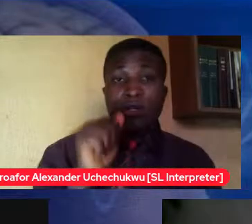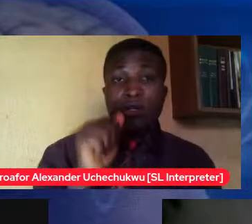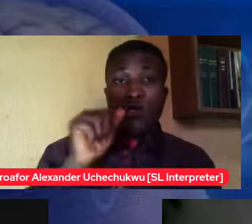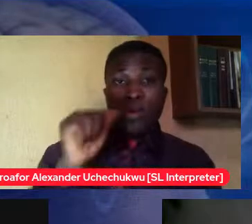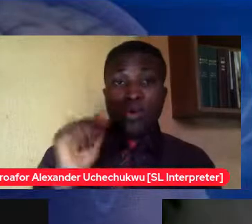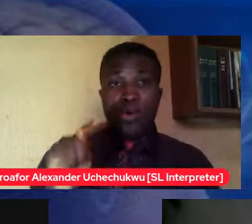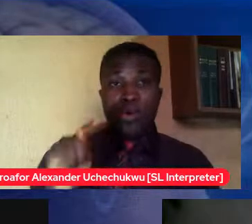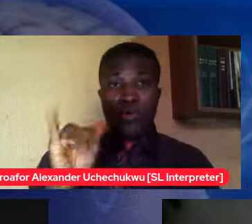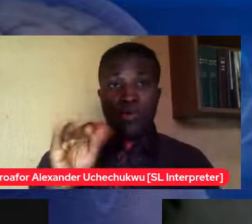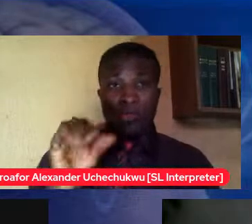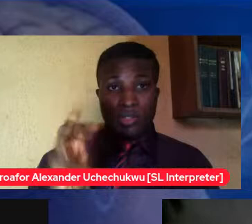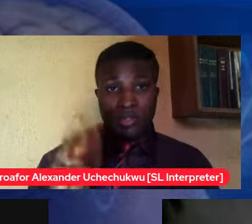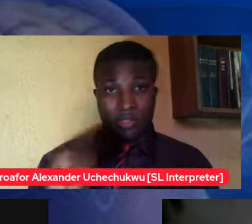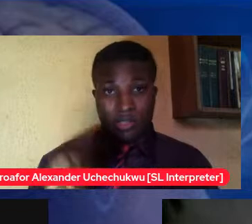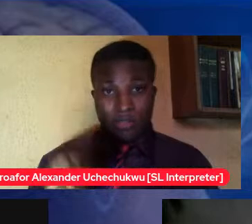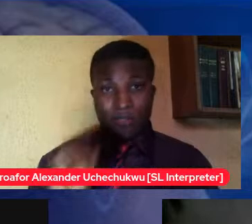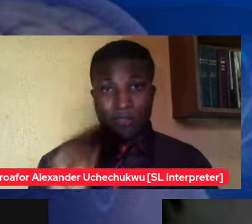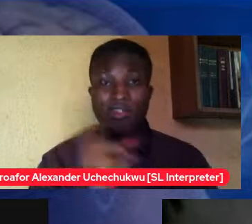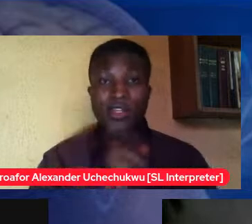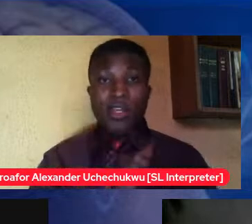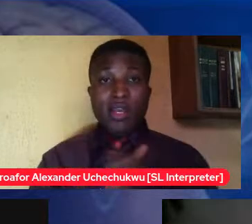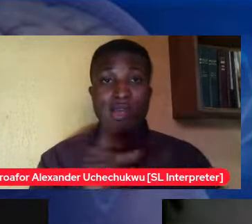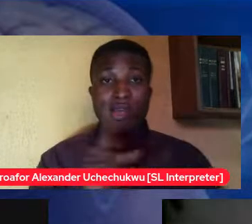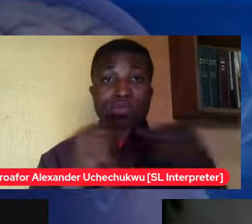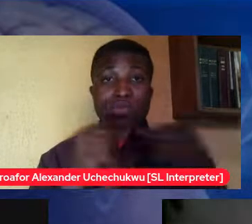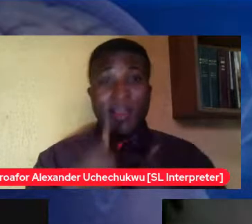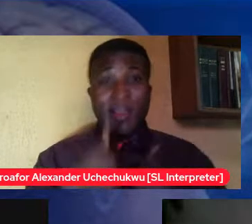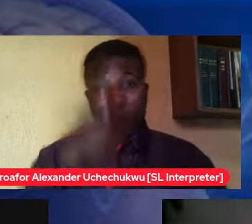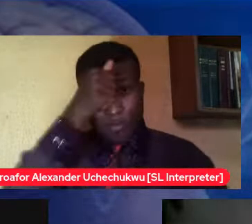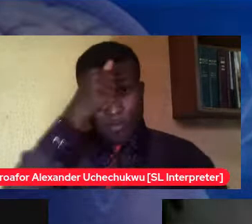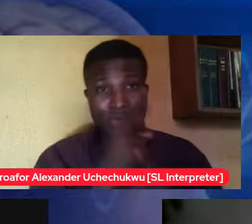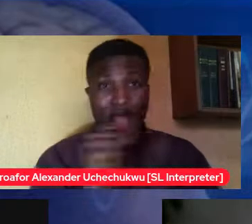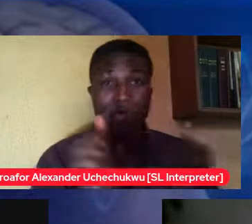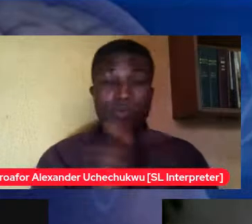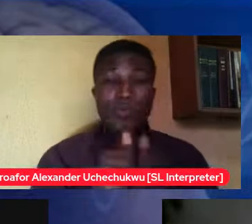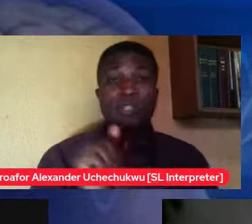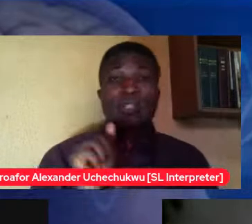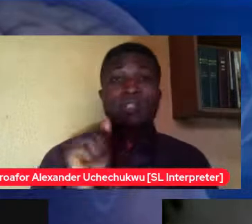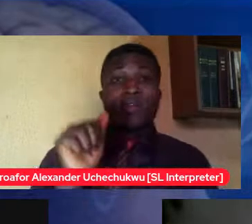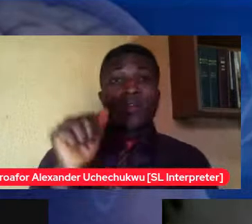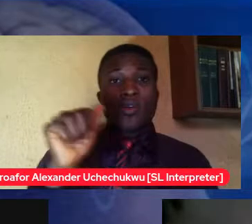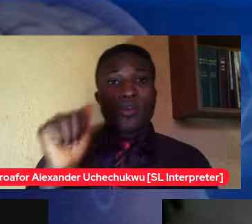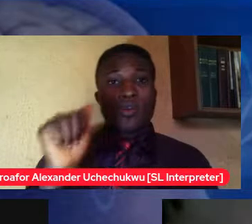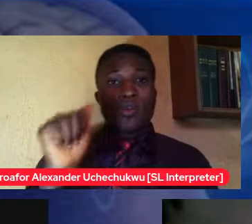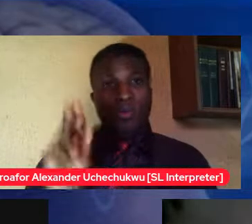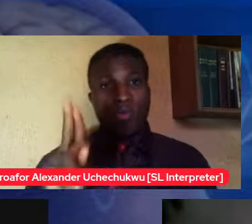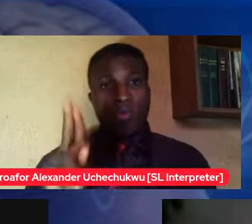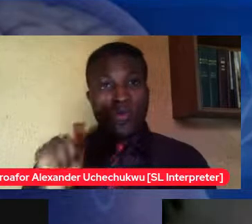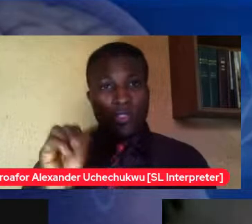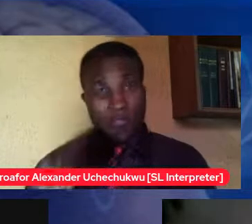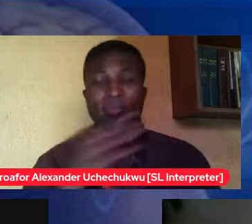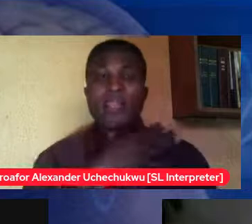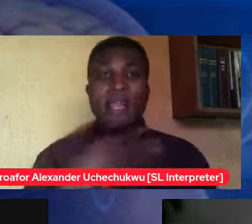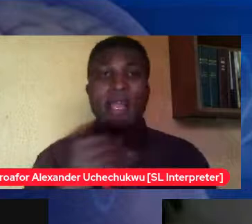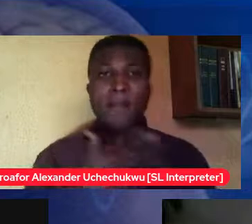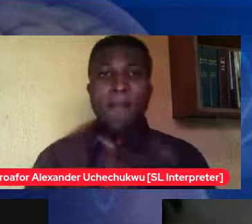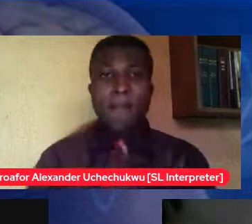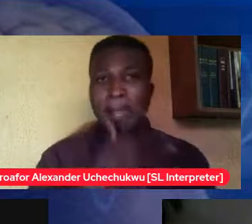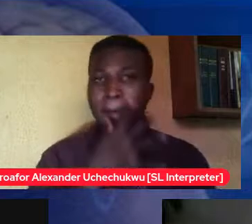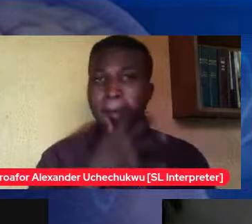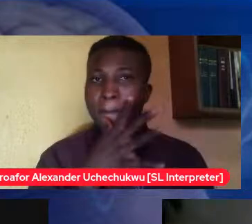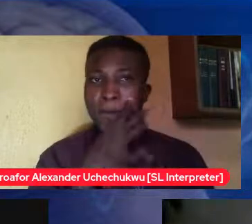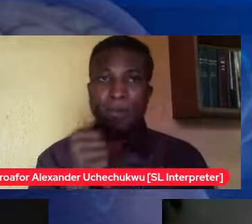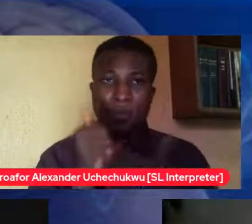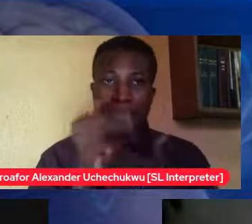lifetime my mom actually helped to find him a wife he died at age 43 so he was quite old i mean he got